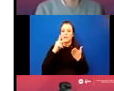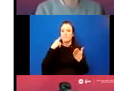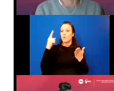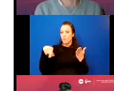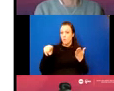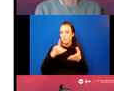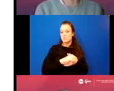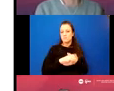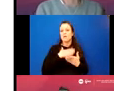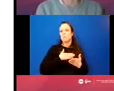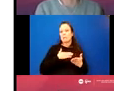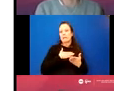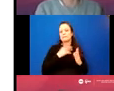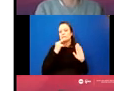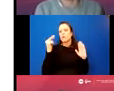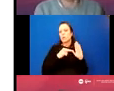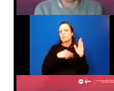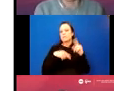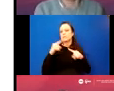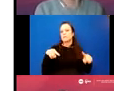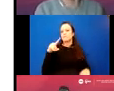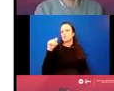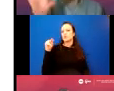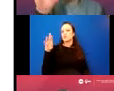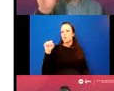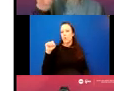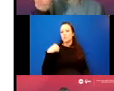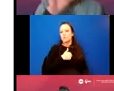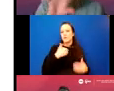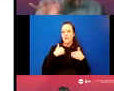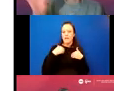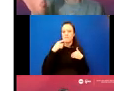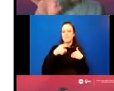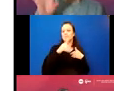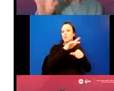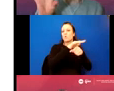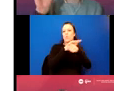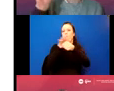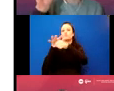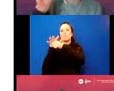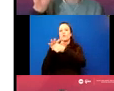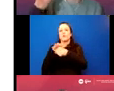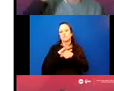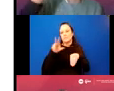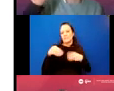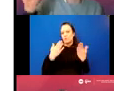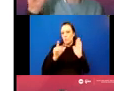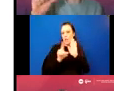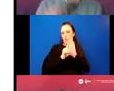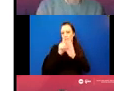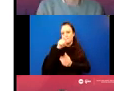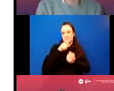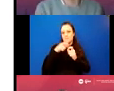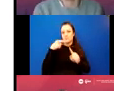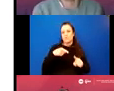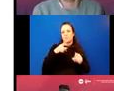uh, please take a look at the different zones that we have. Uh, these are locations that are, uh, give you alerts specific to those